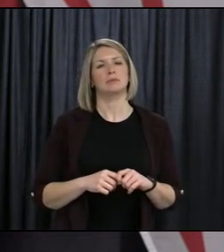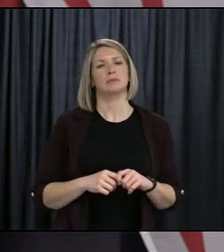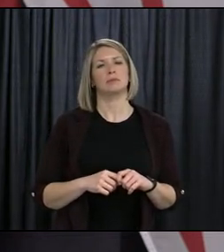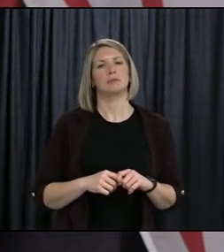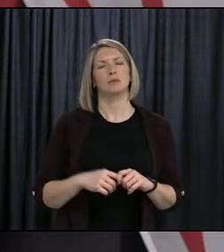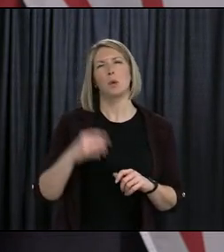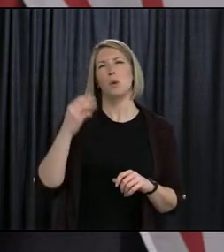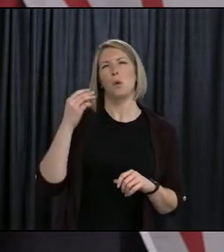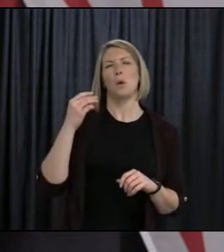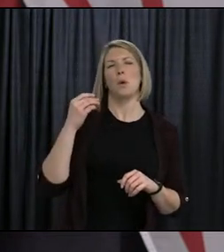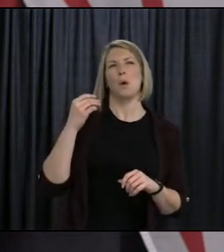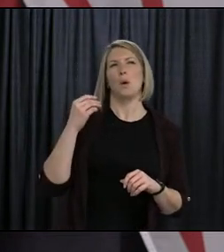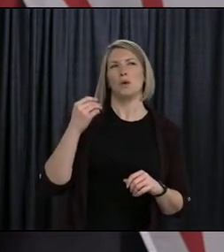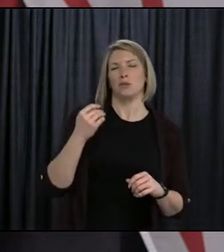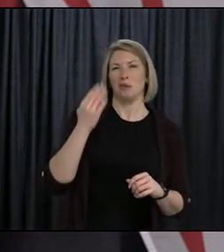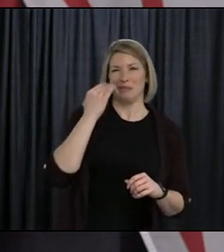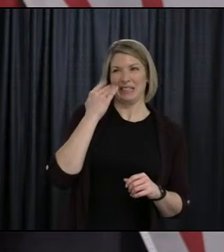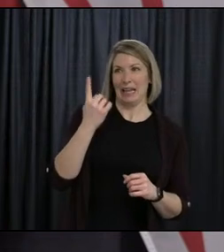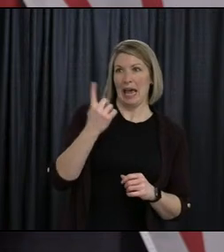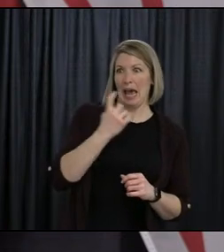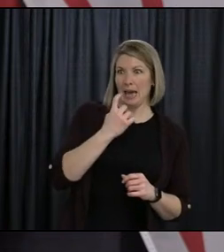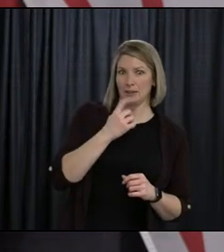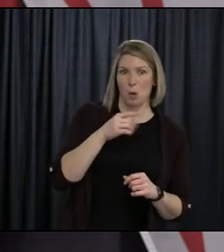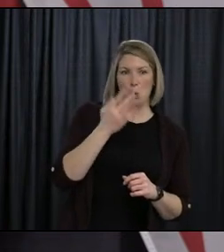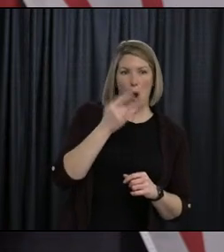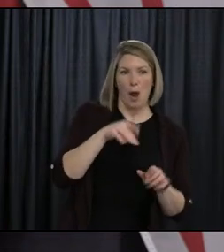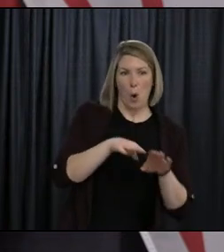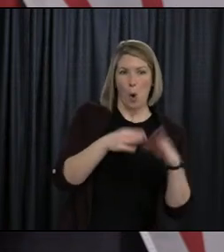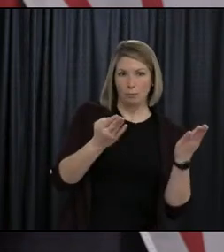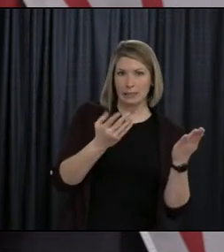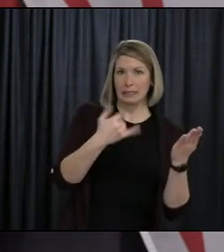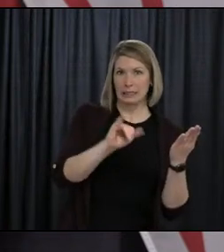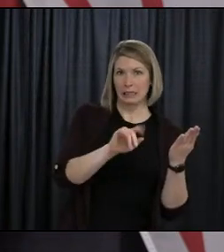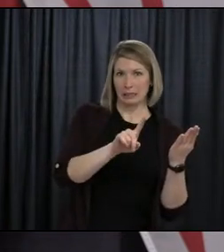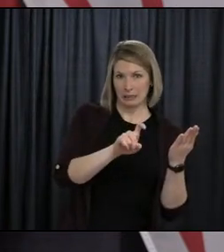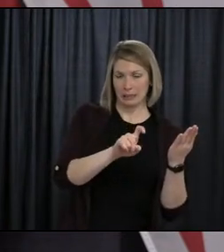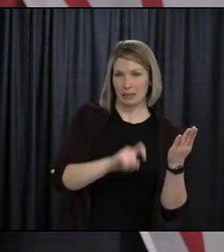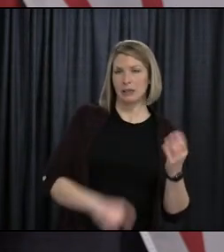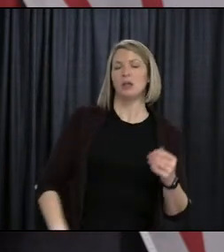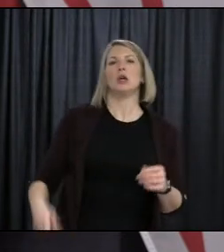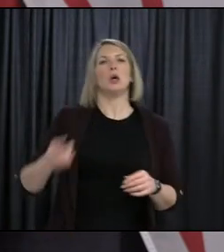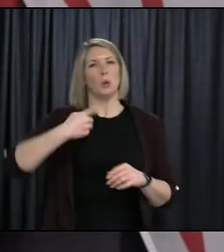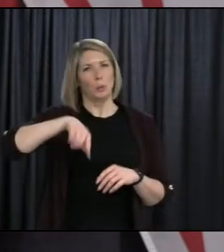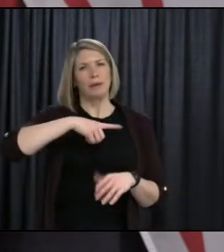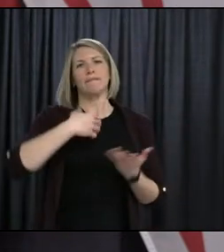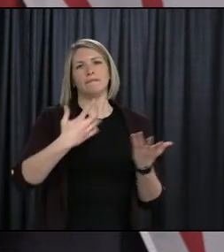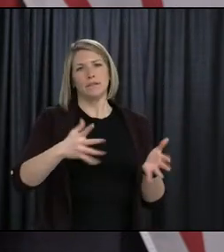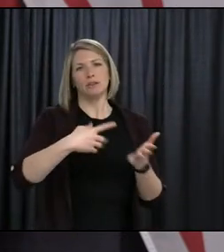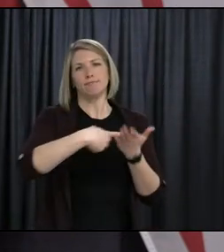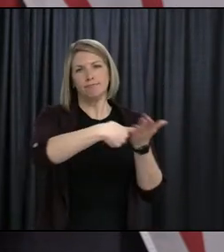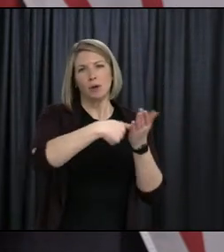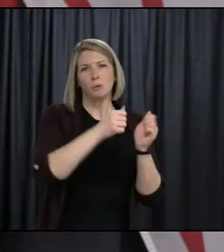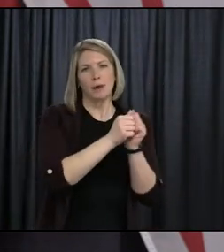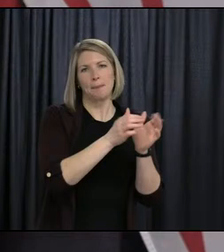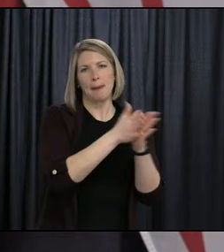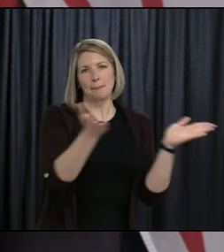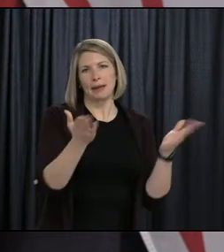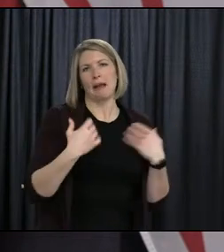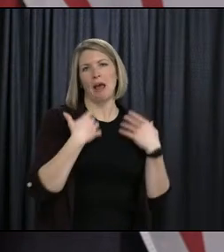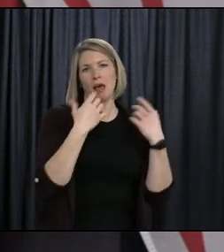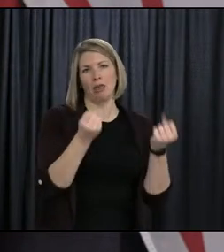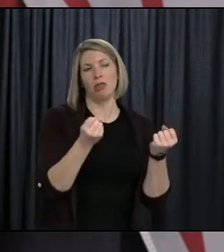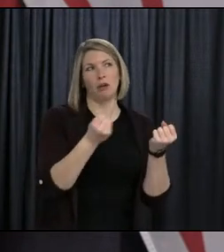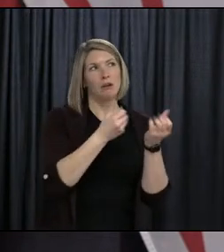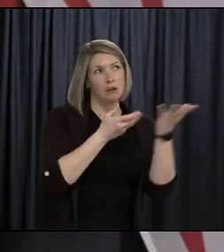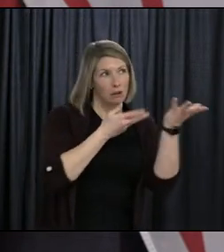discussion or in discussion with public health, we've made announcements last night